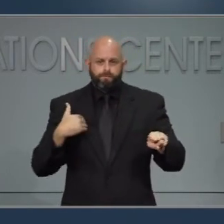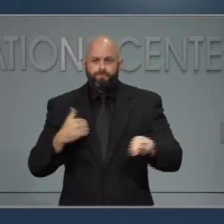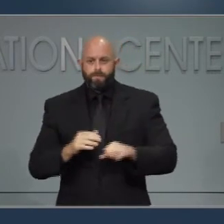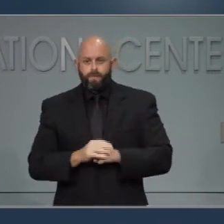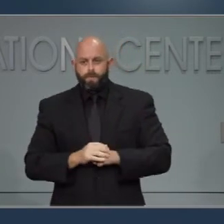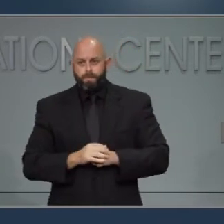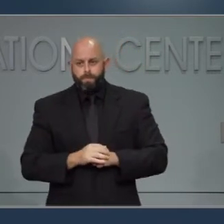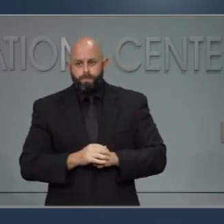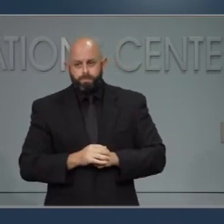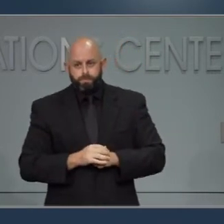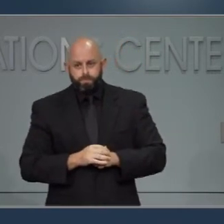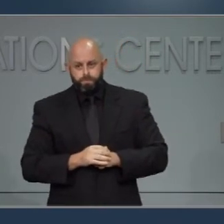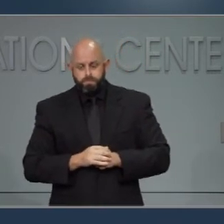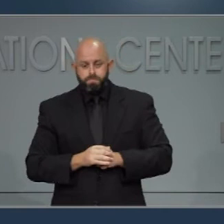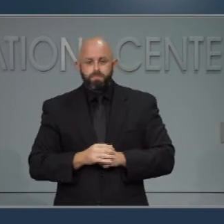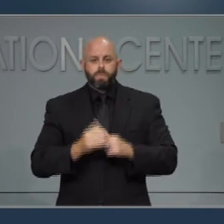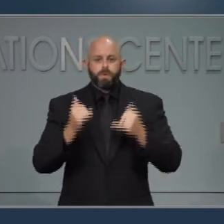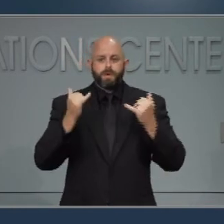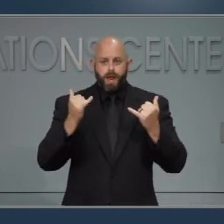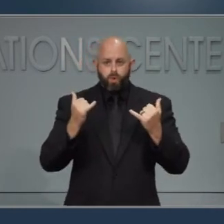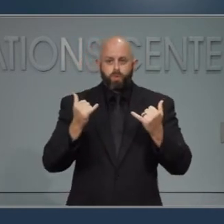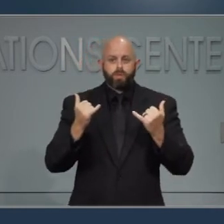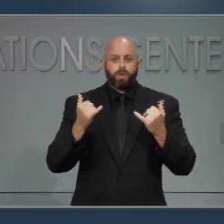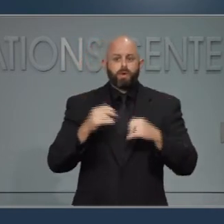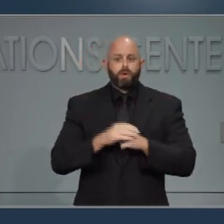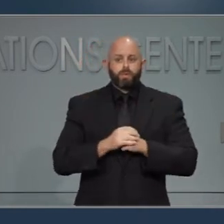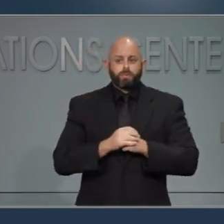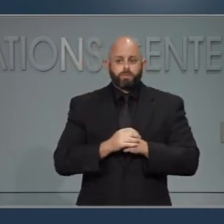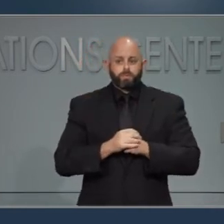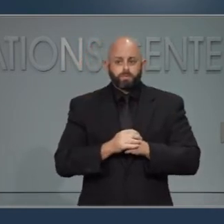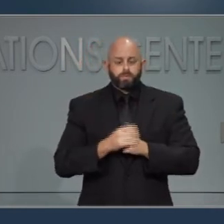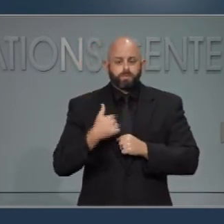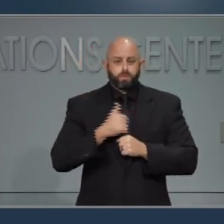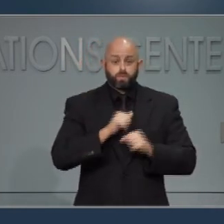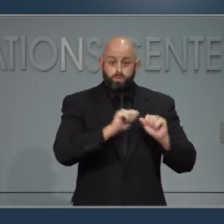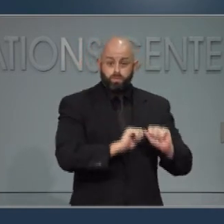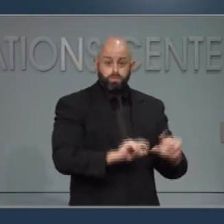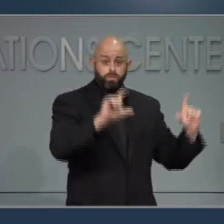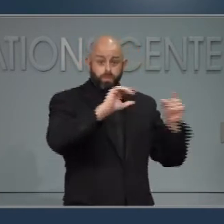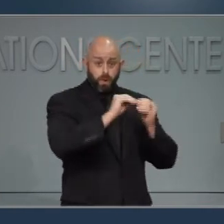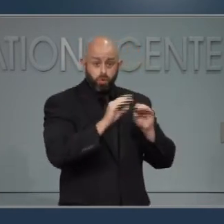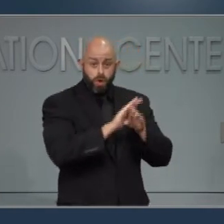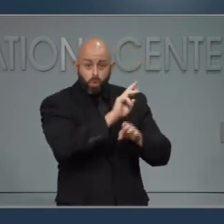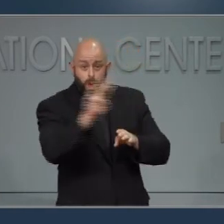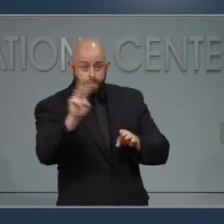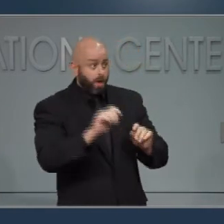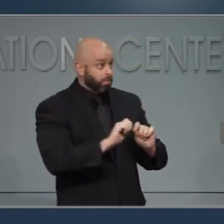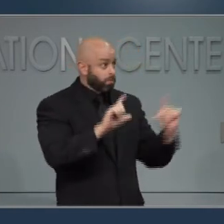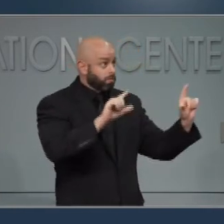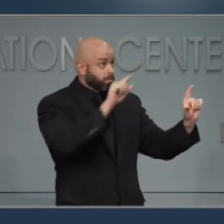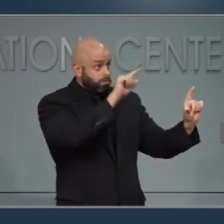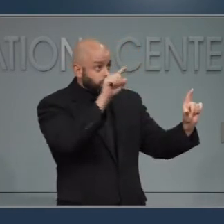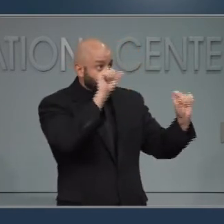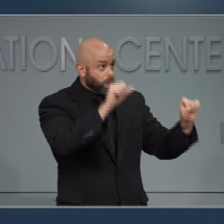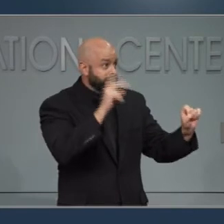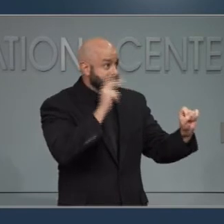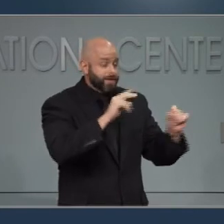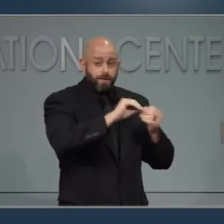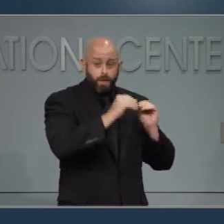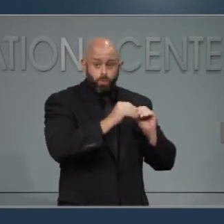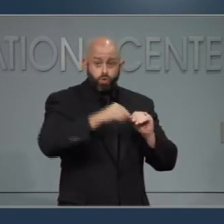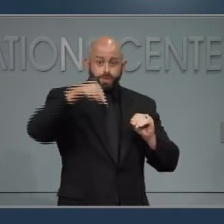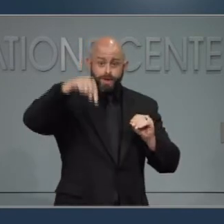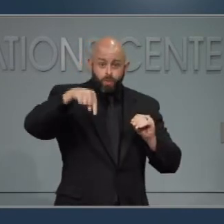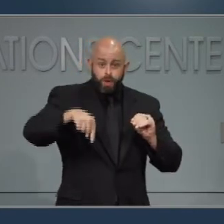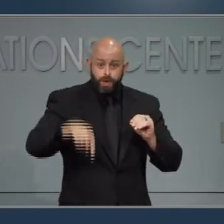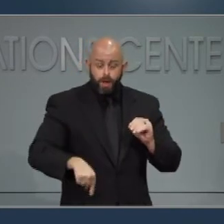so here's where we are. Our surveillance data is declining, though it remains elevated, so it gets a yellow